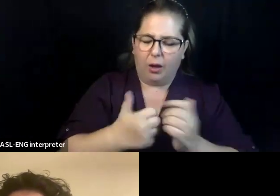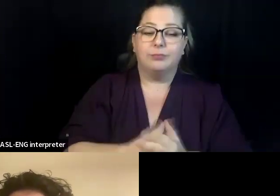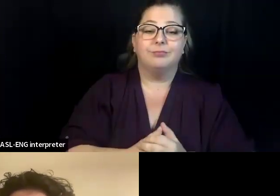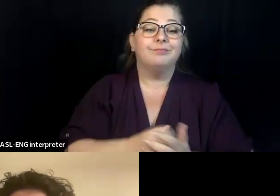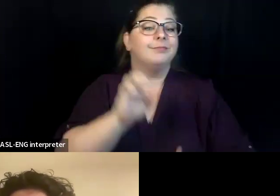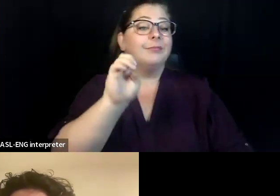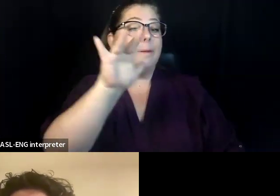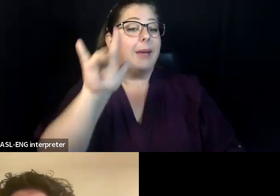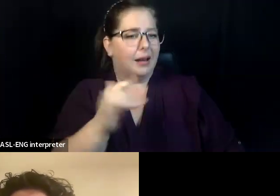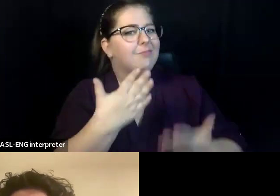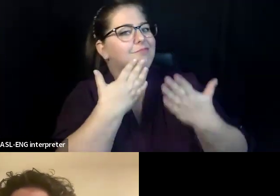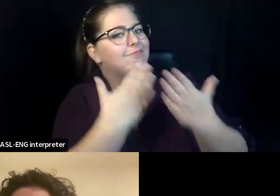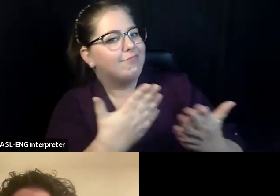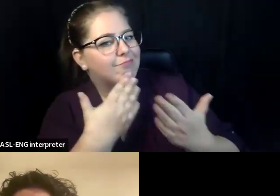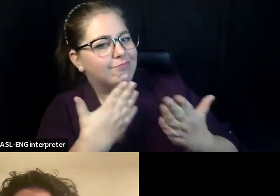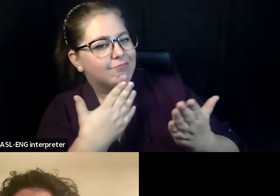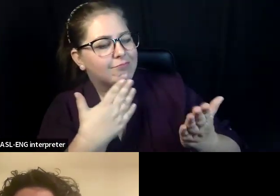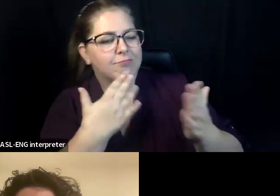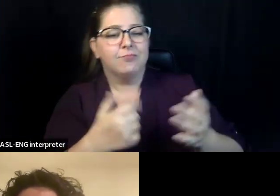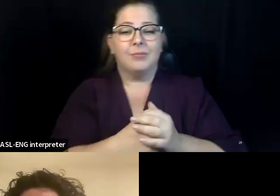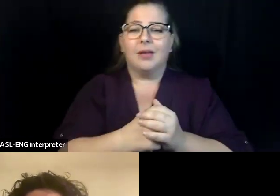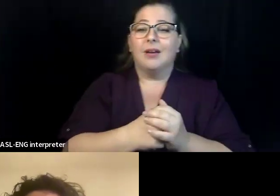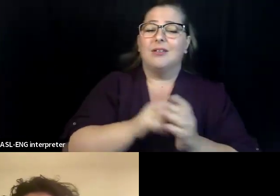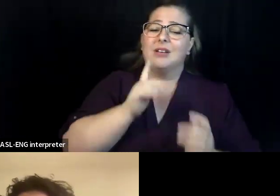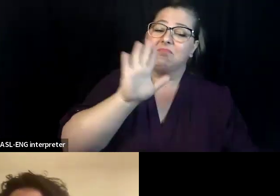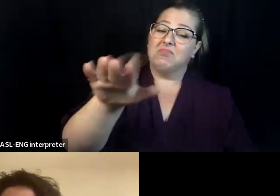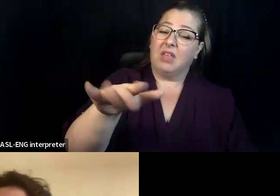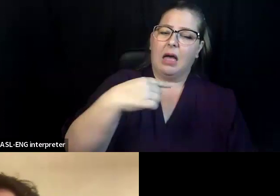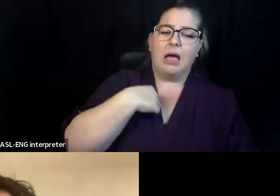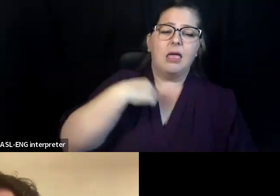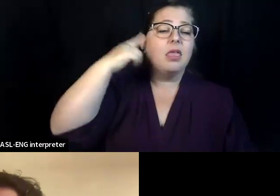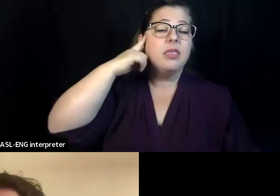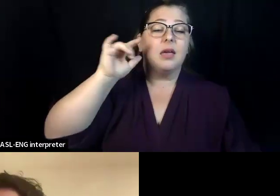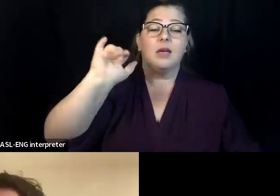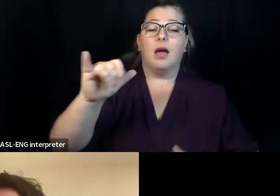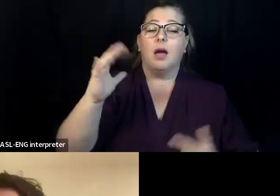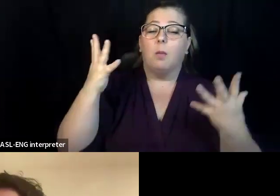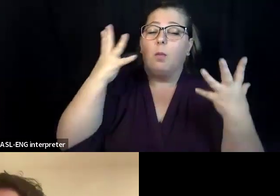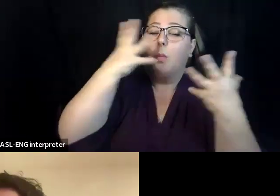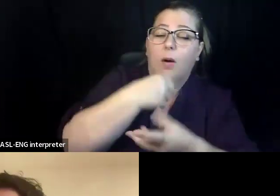um, people that we have on our team and the collaboration between the two